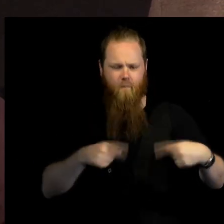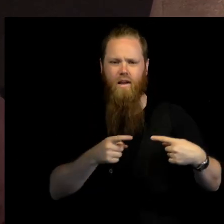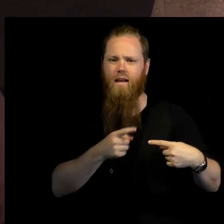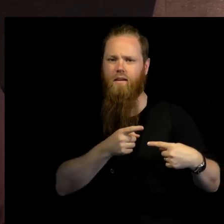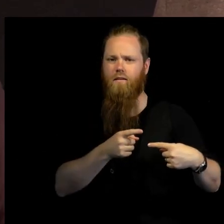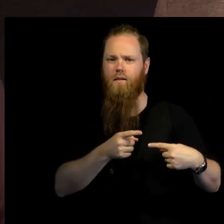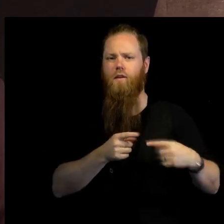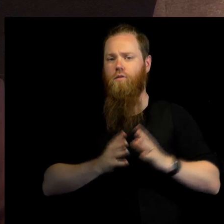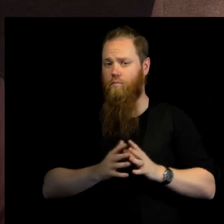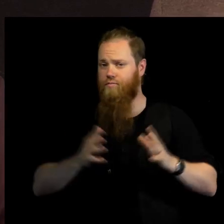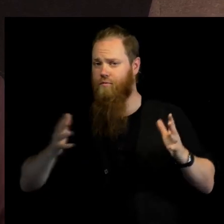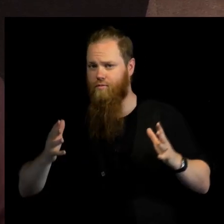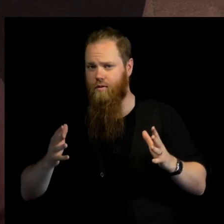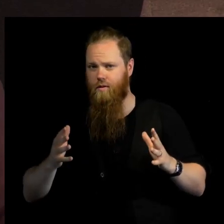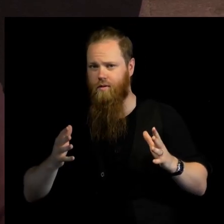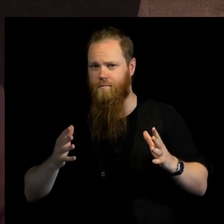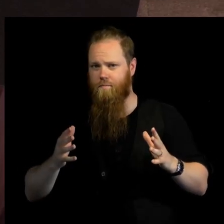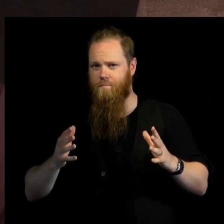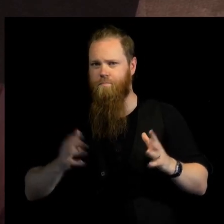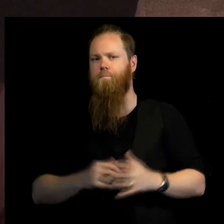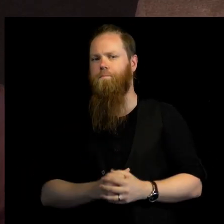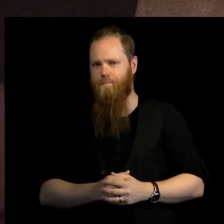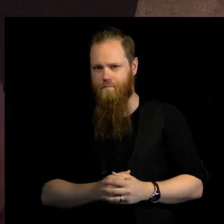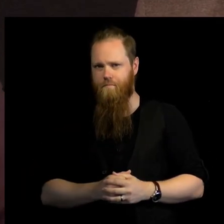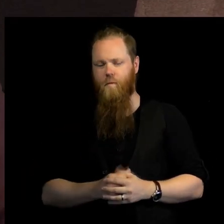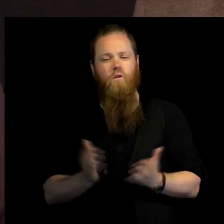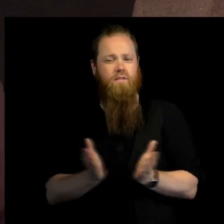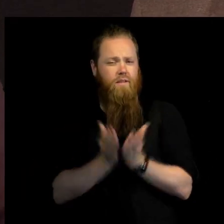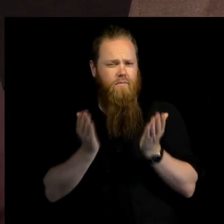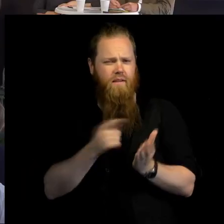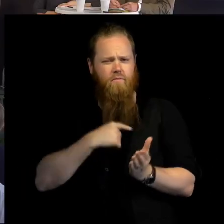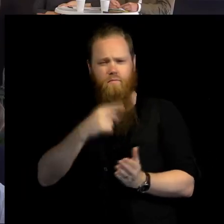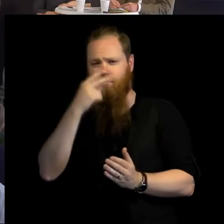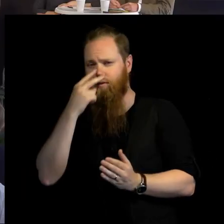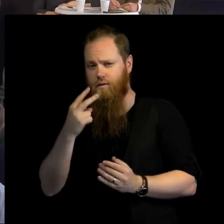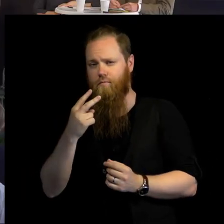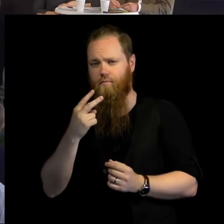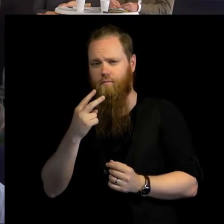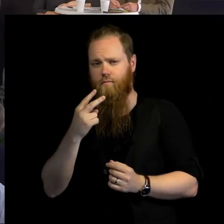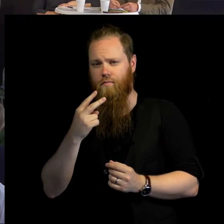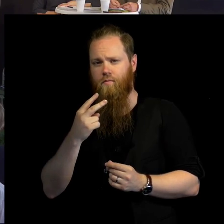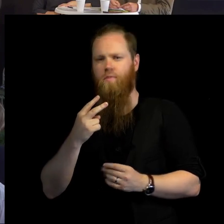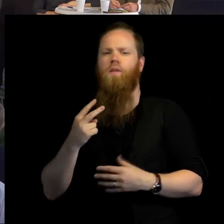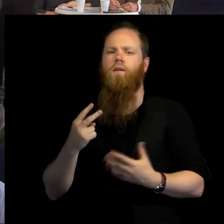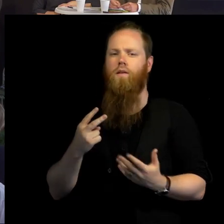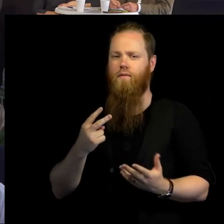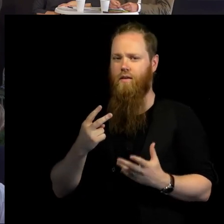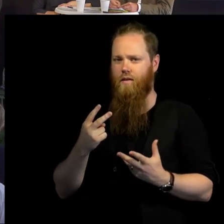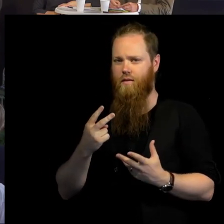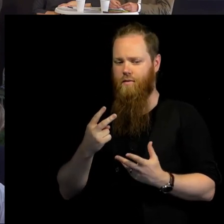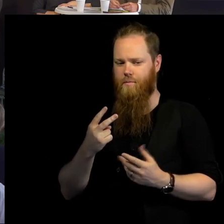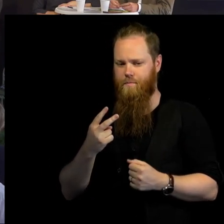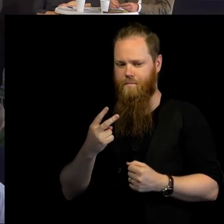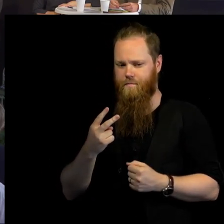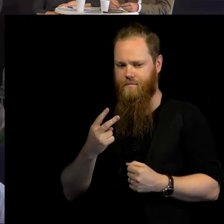increasing and being more and more protracted, at the same time we also see that commitment in parts of the world at least,